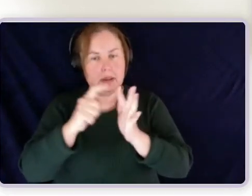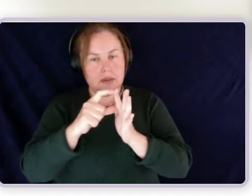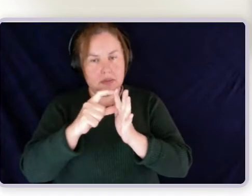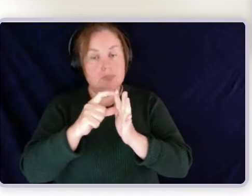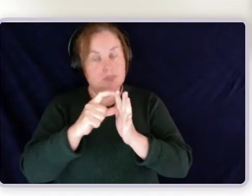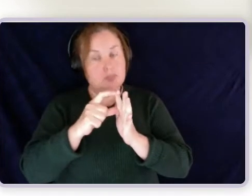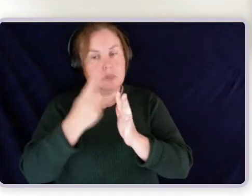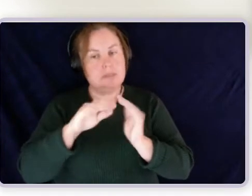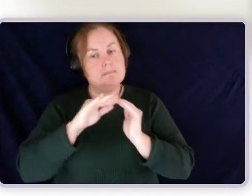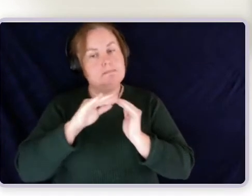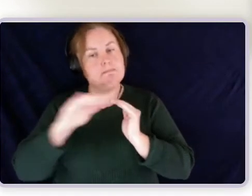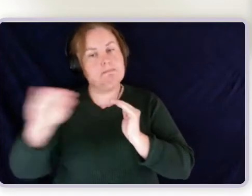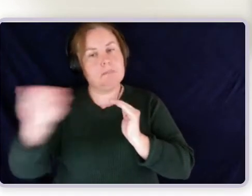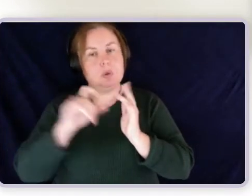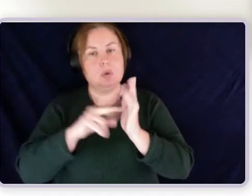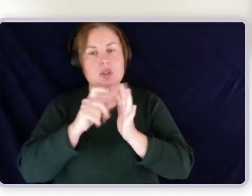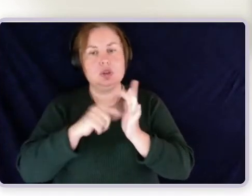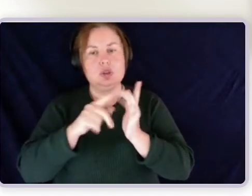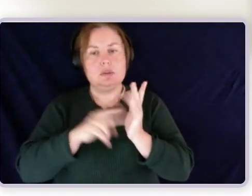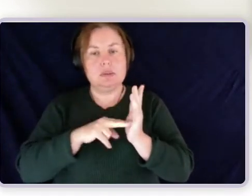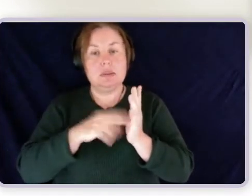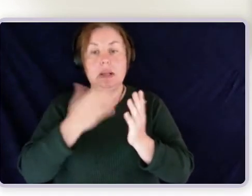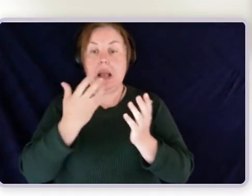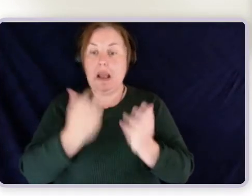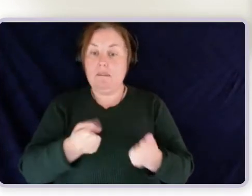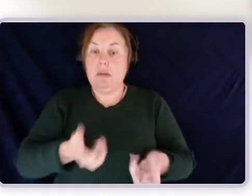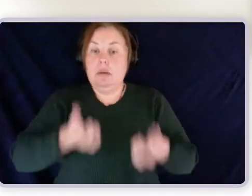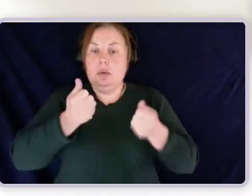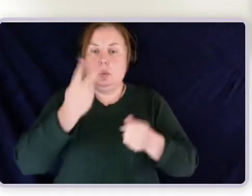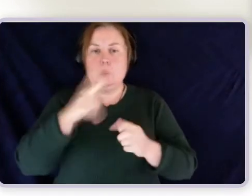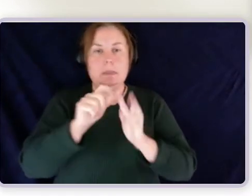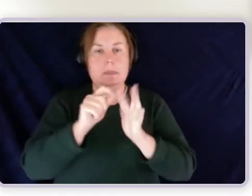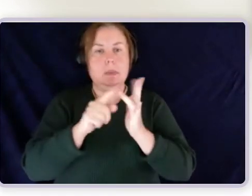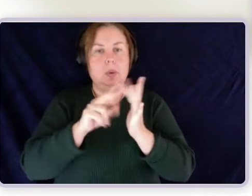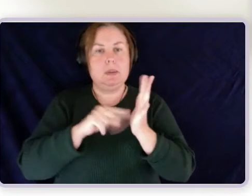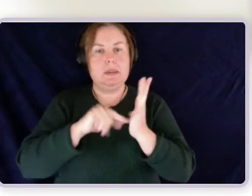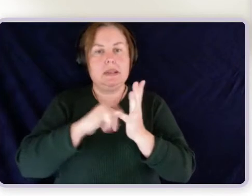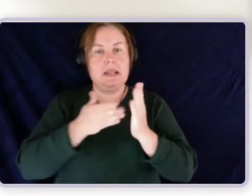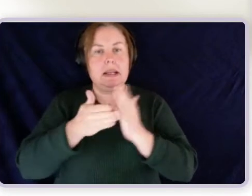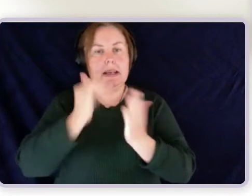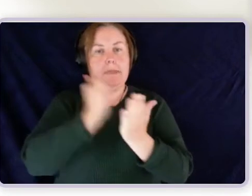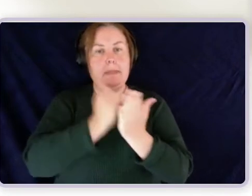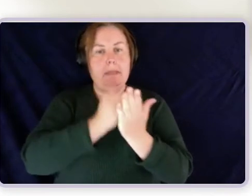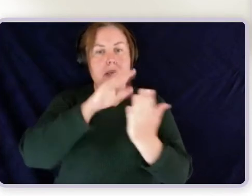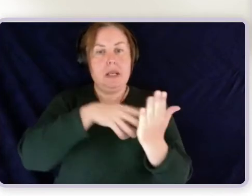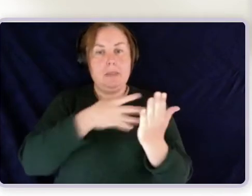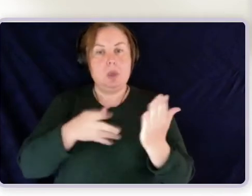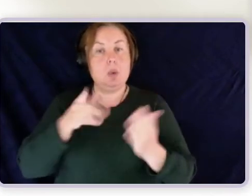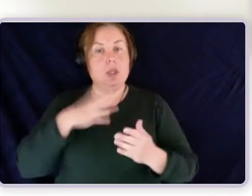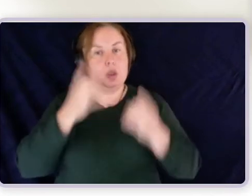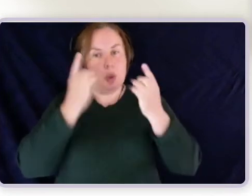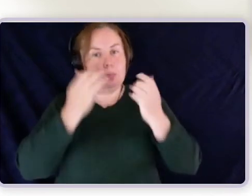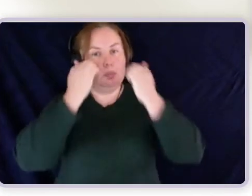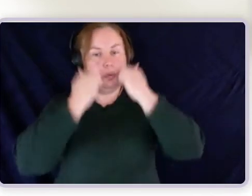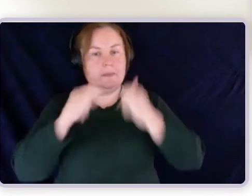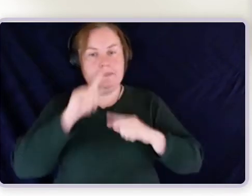under the impairment tables, you will need to show that you have a continuing inability to work. Again, this means over the next